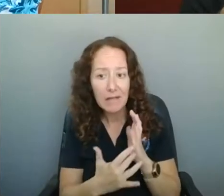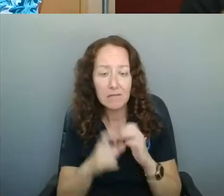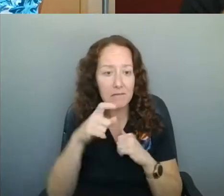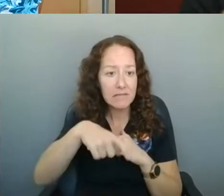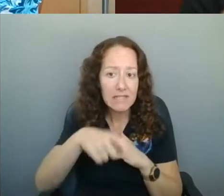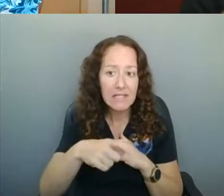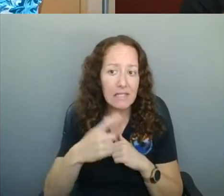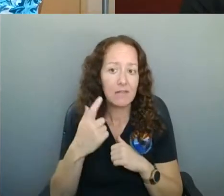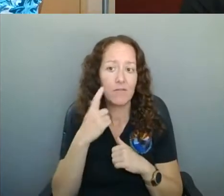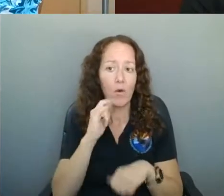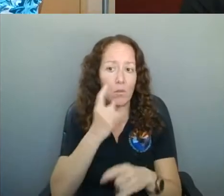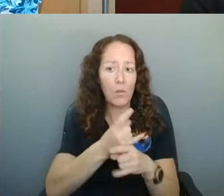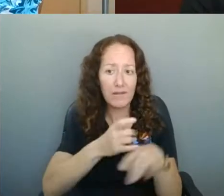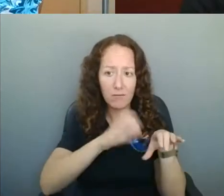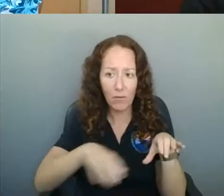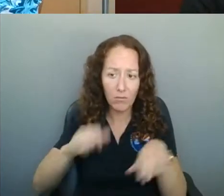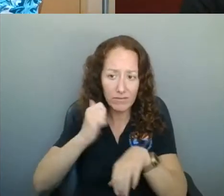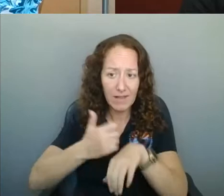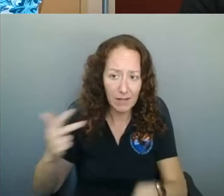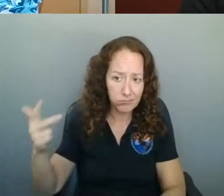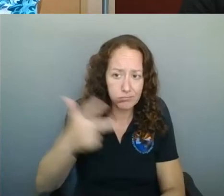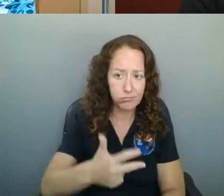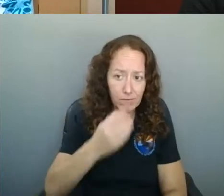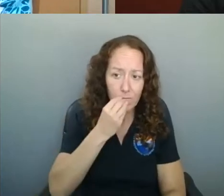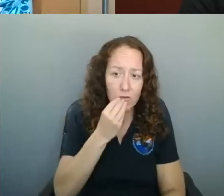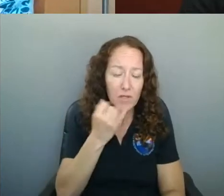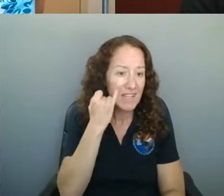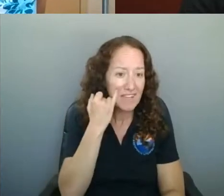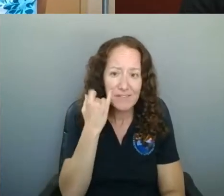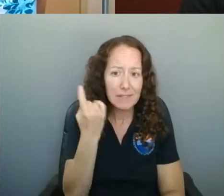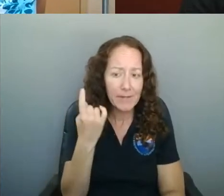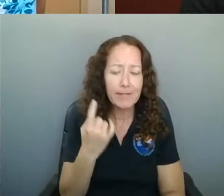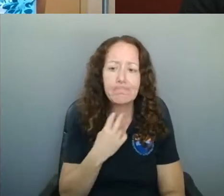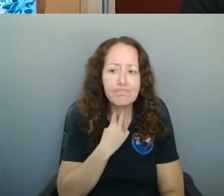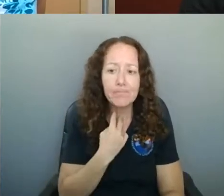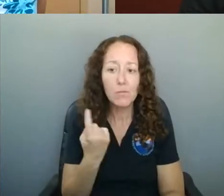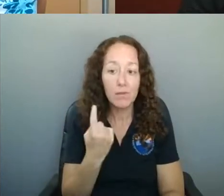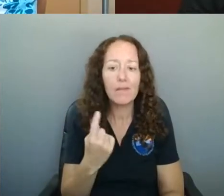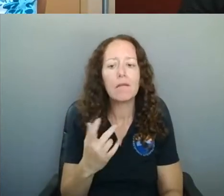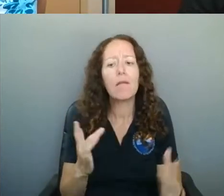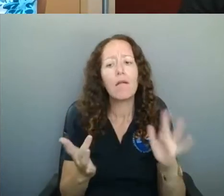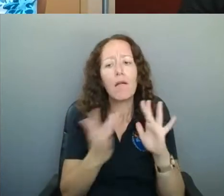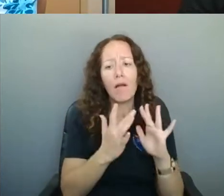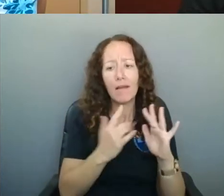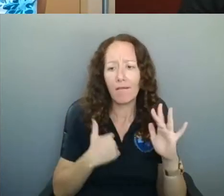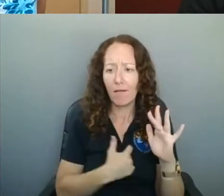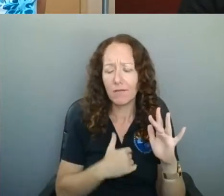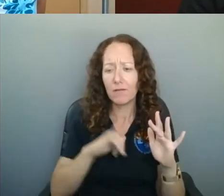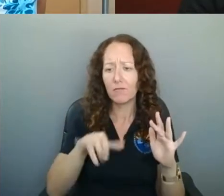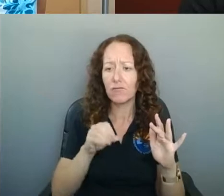whatever those things might be, please reach out to John Heine here at City Hall. We want to do everything we can from the city's